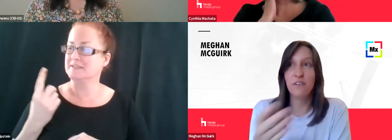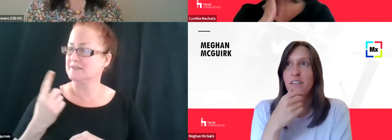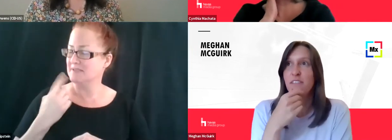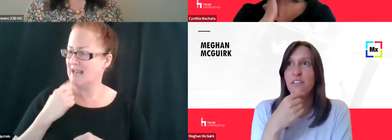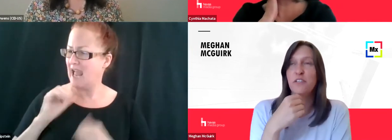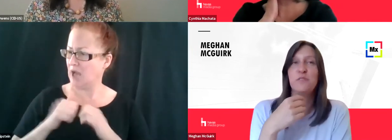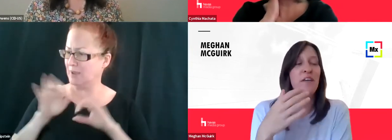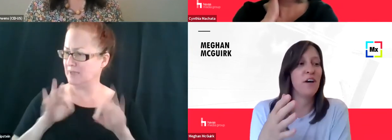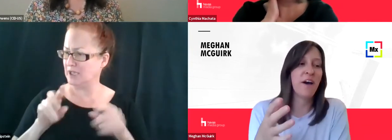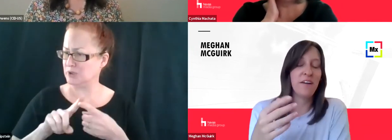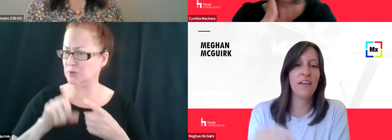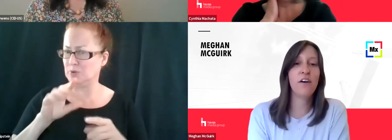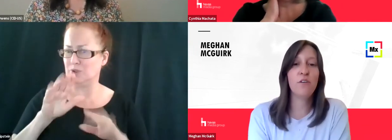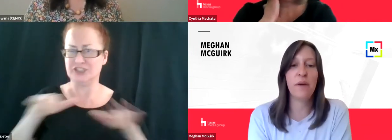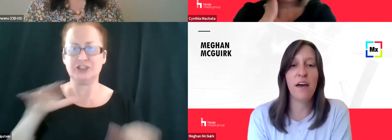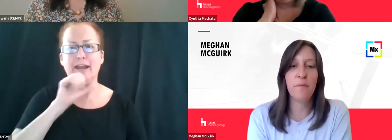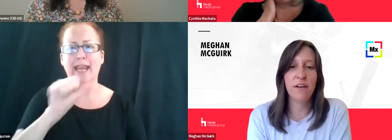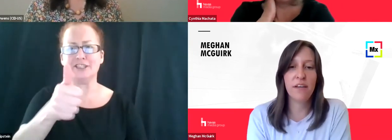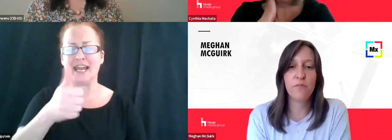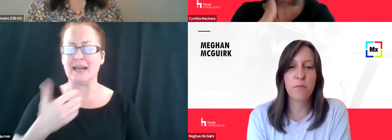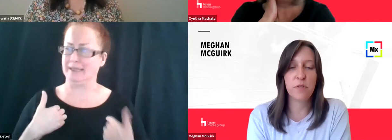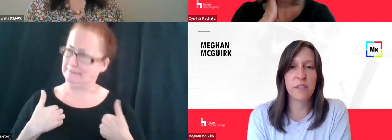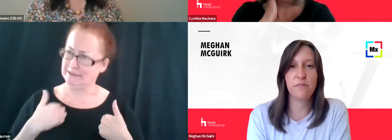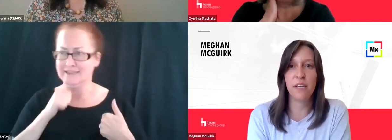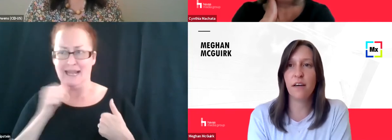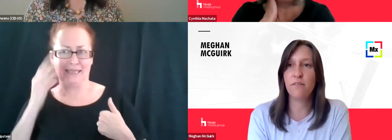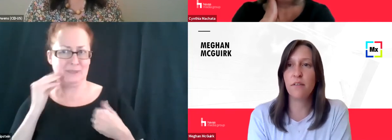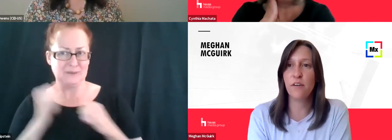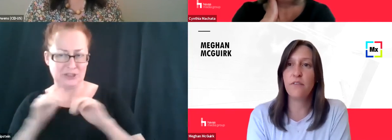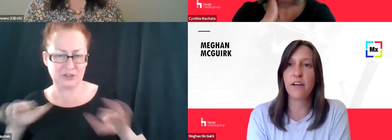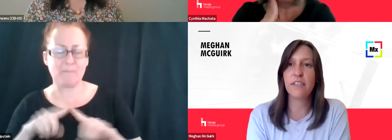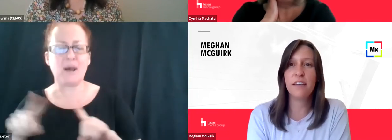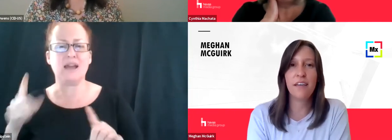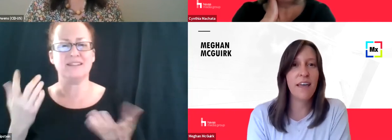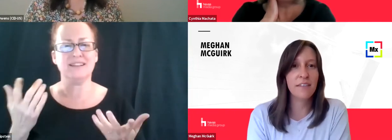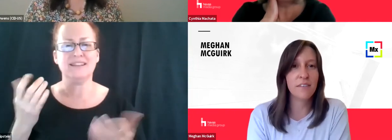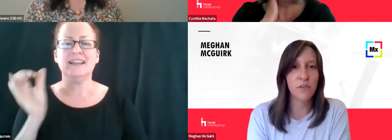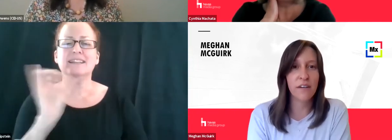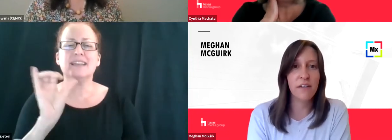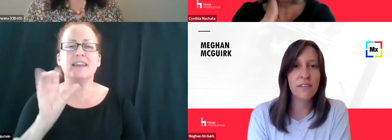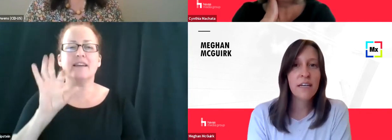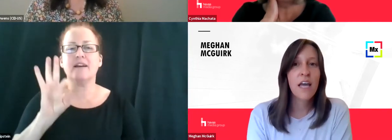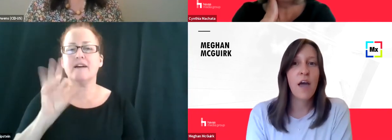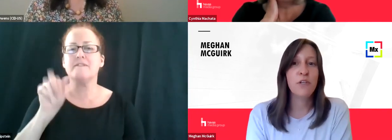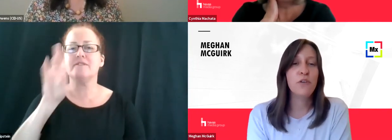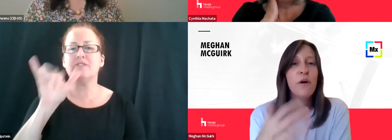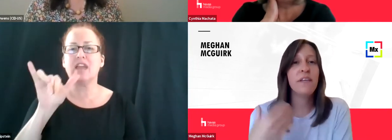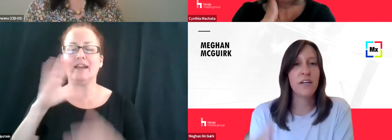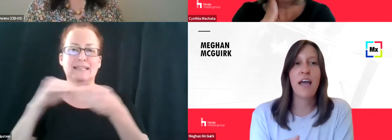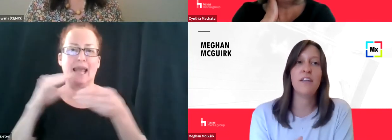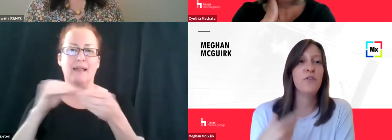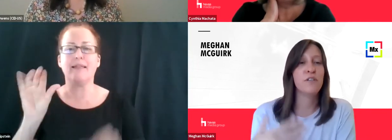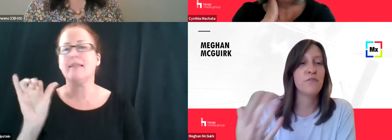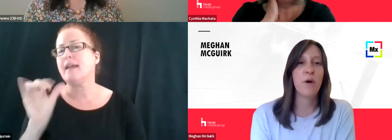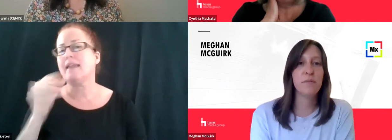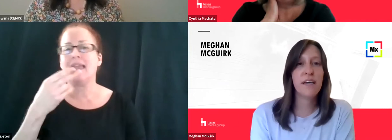said, I don't really know a of 10 year olds, but I thought about it and I thought about it from the perspective, like a, like a fairy tale, like the Hansel and Gretel. And when you go on